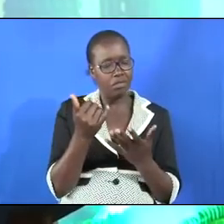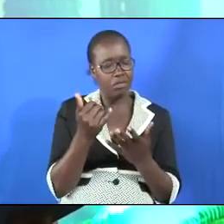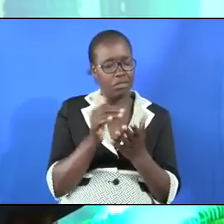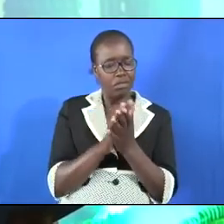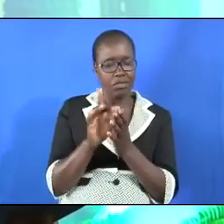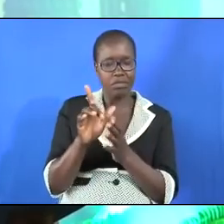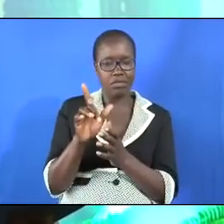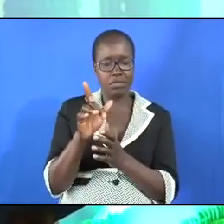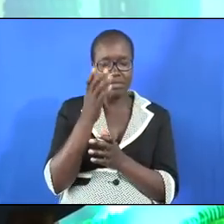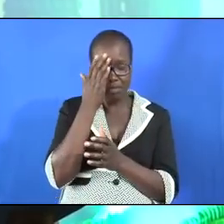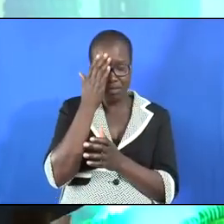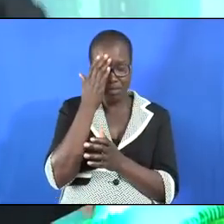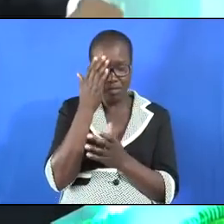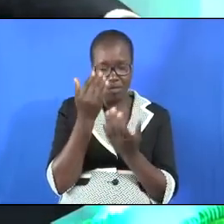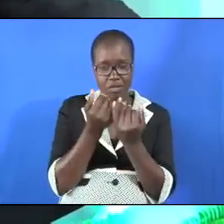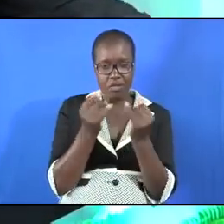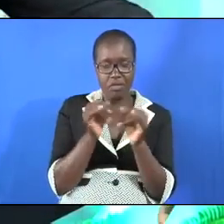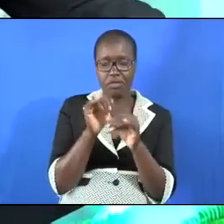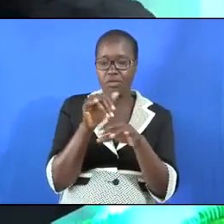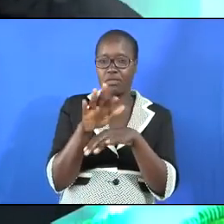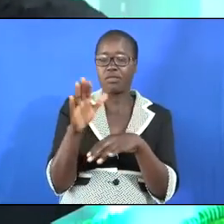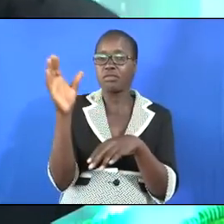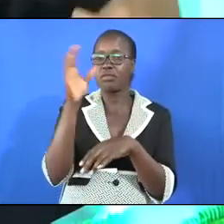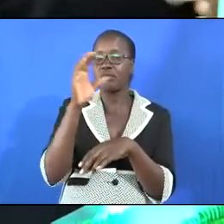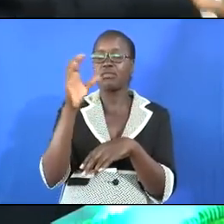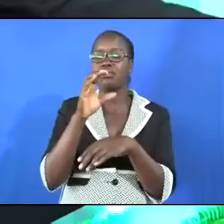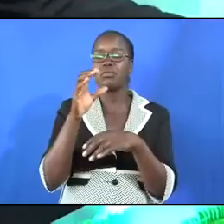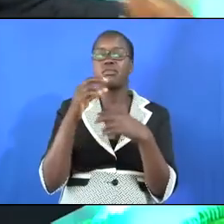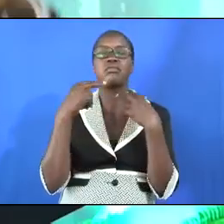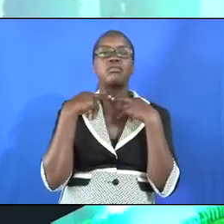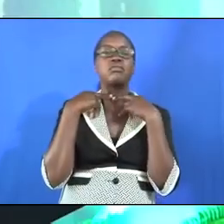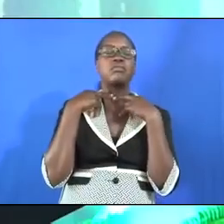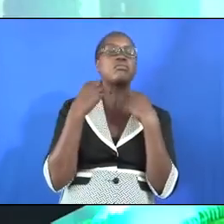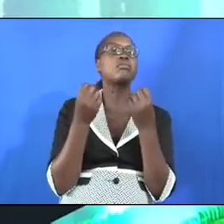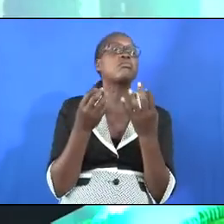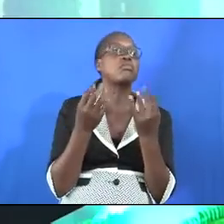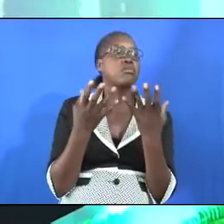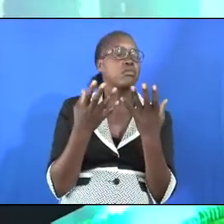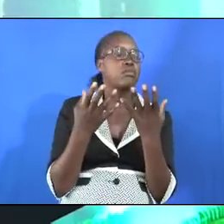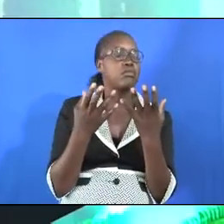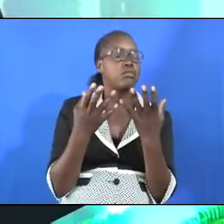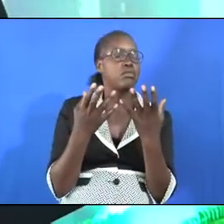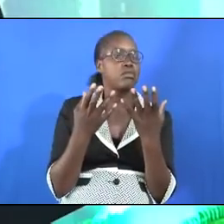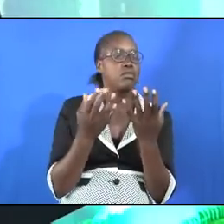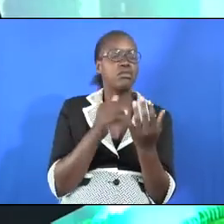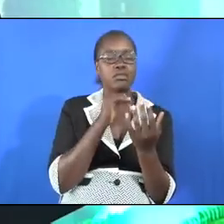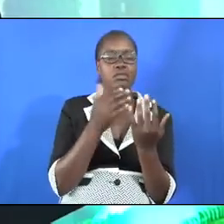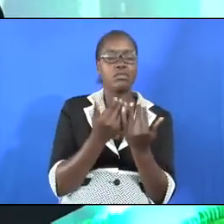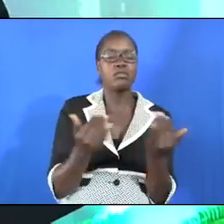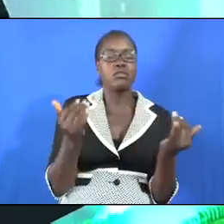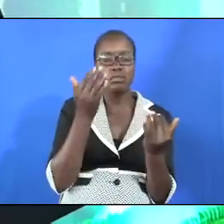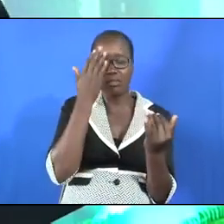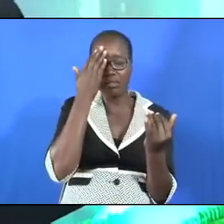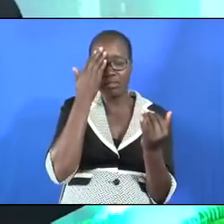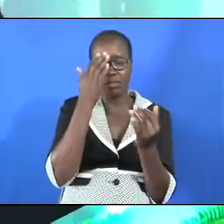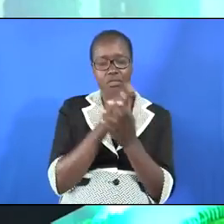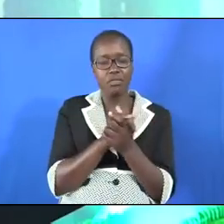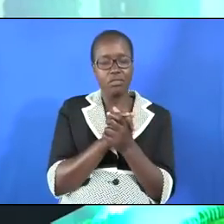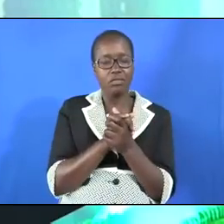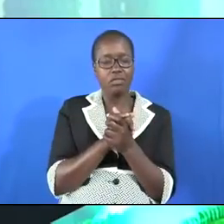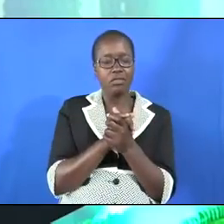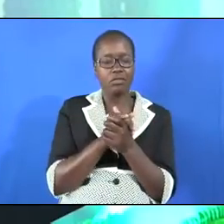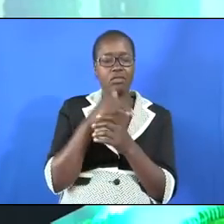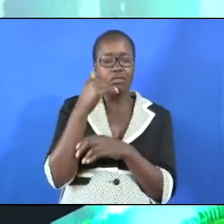and its citizens are taken into captivity the northern kingdom of Israel is because of their